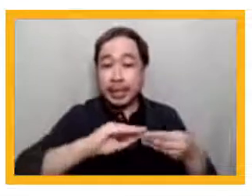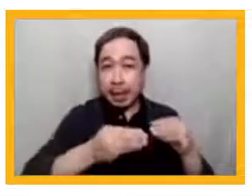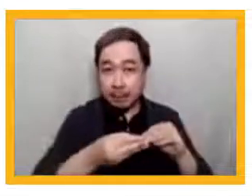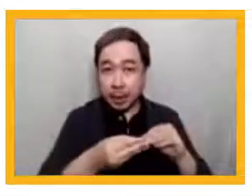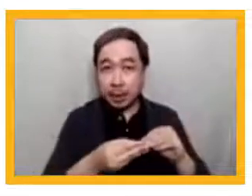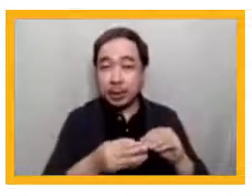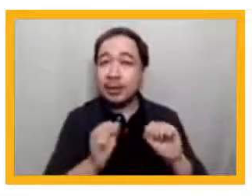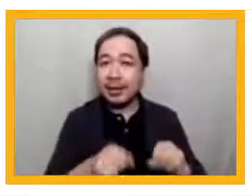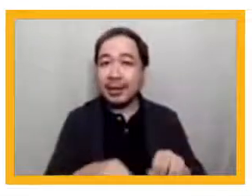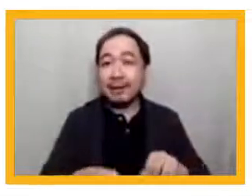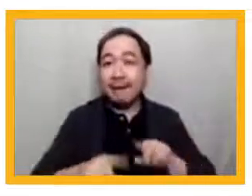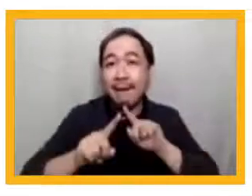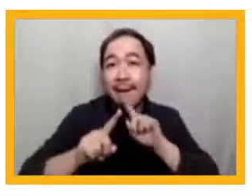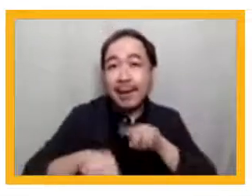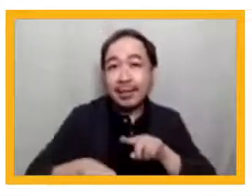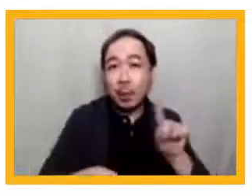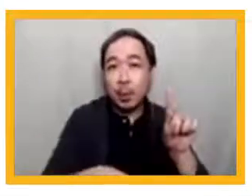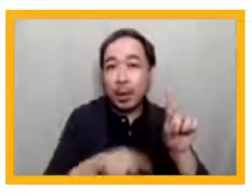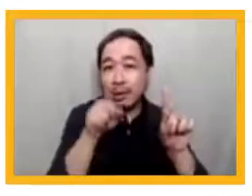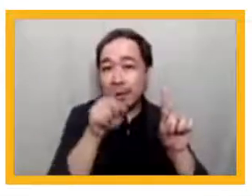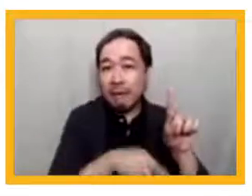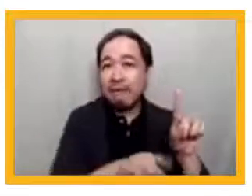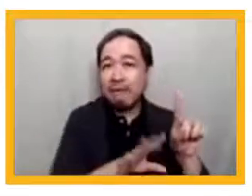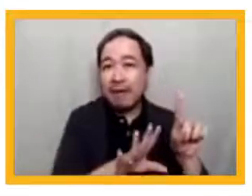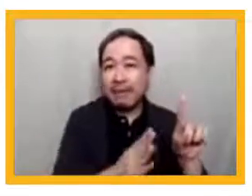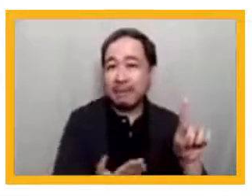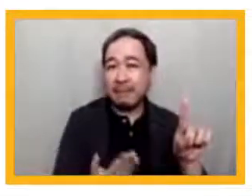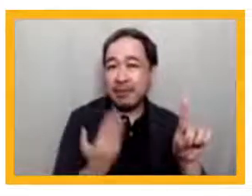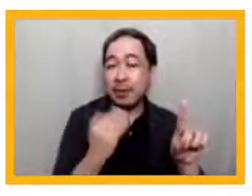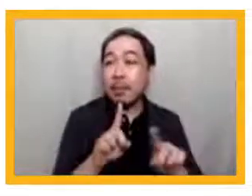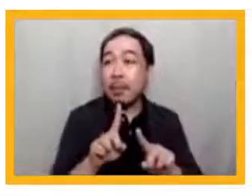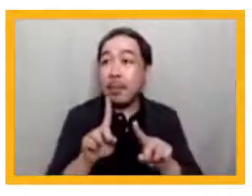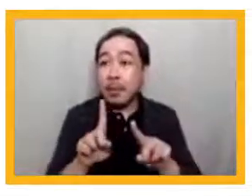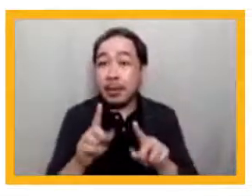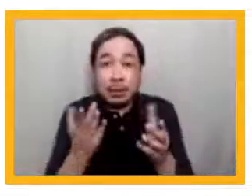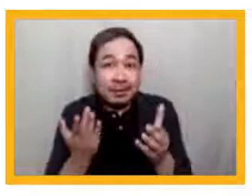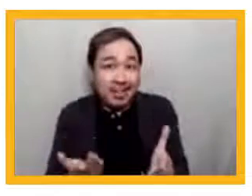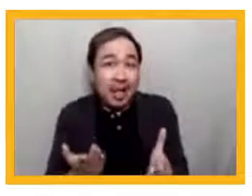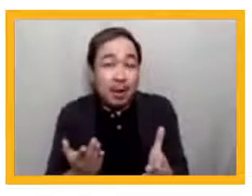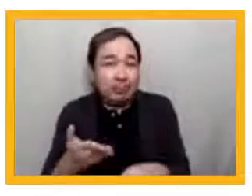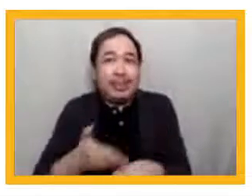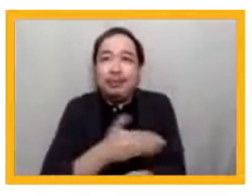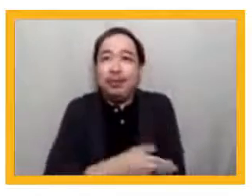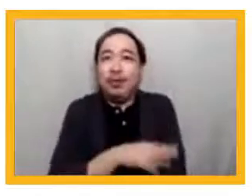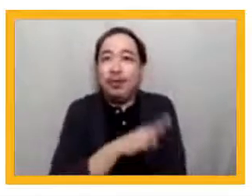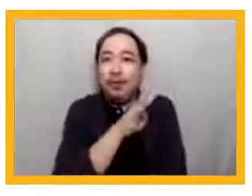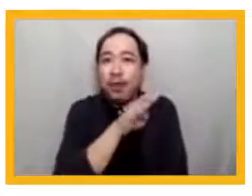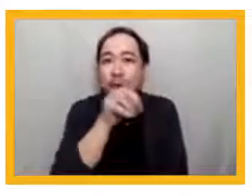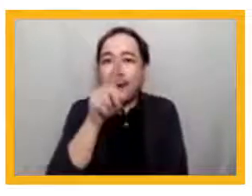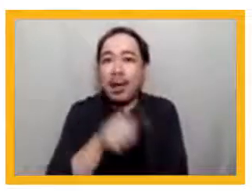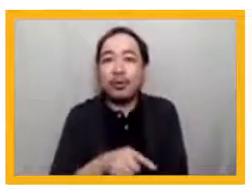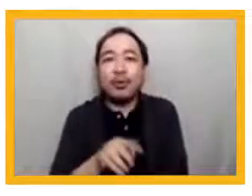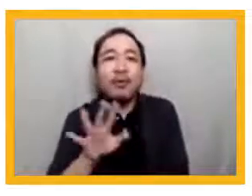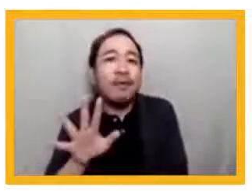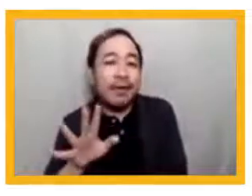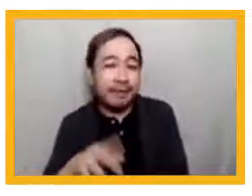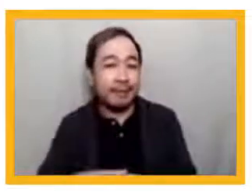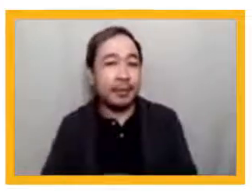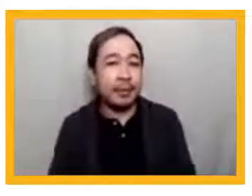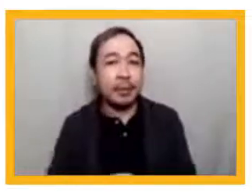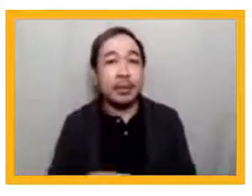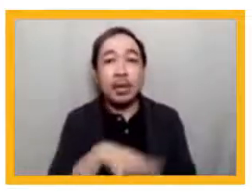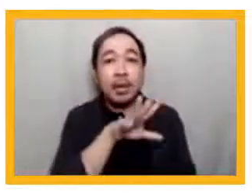competencies correctly to an end line of four out of five correctly answered. 50% of our students we measured